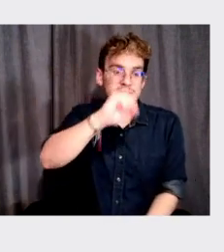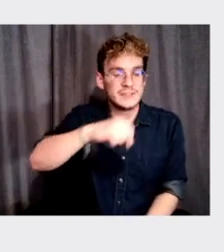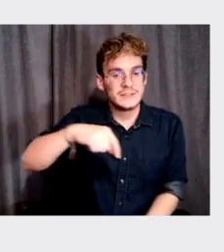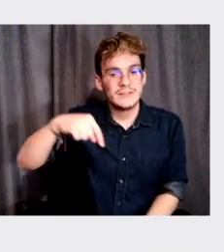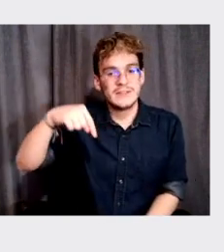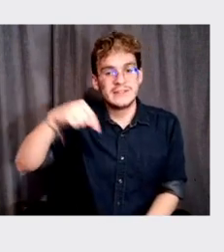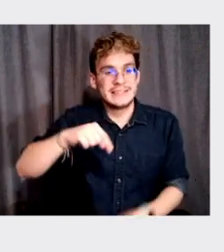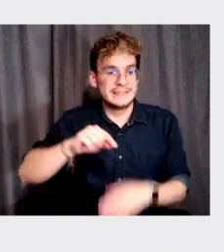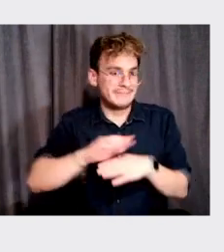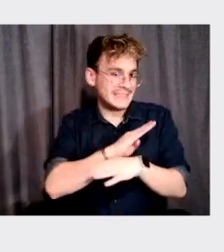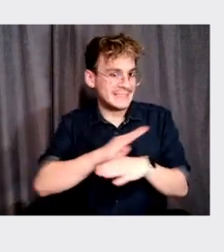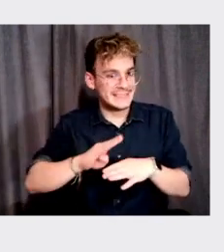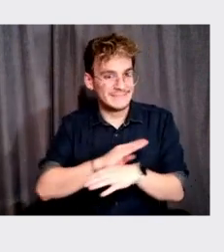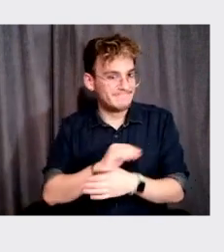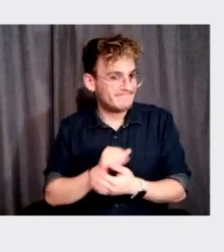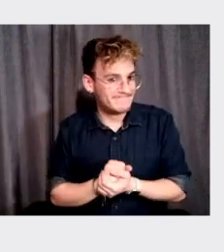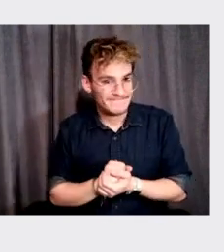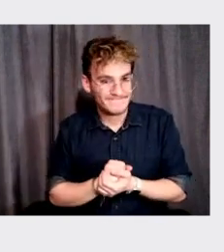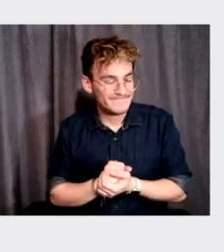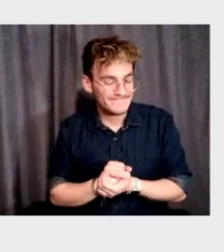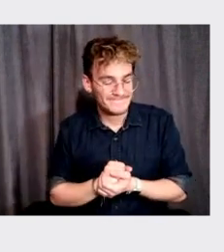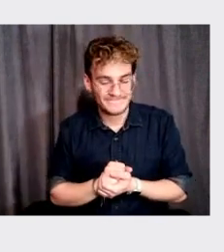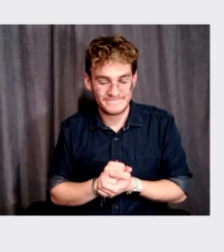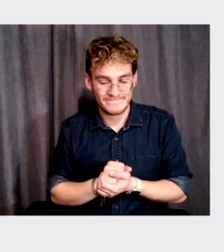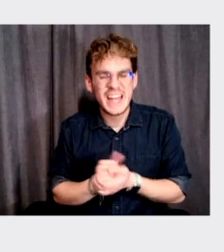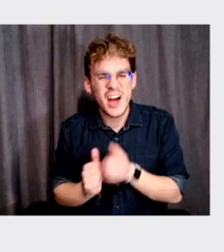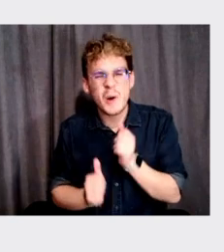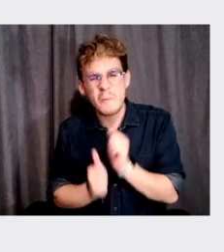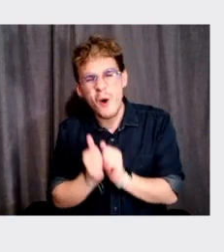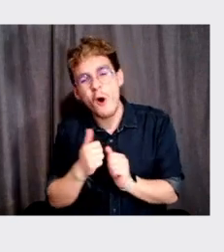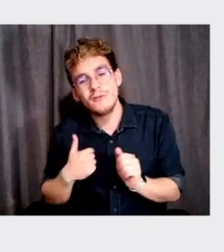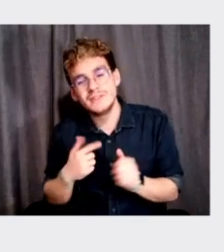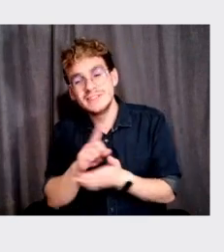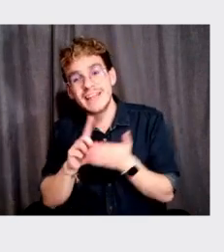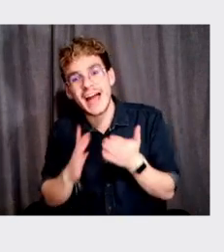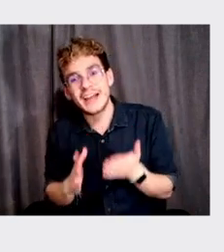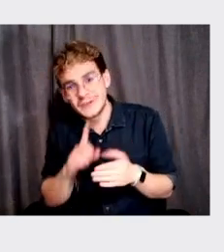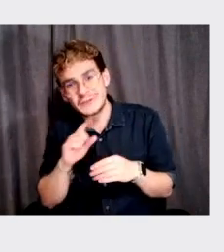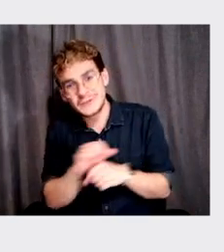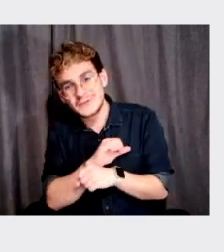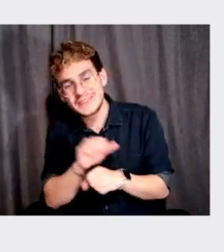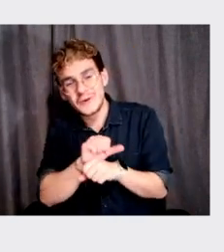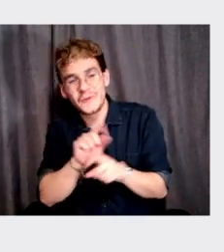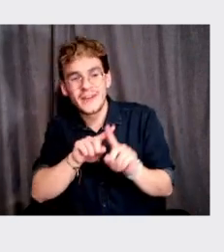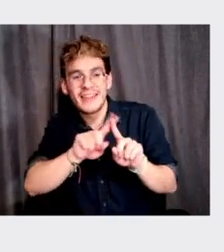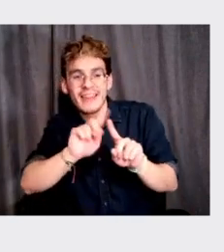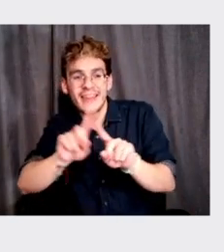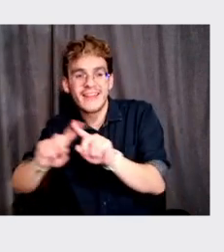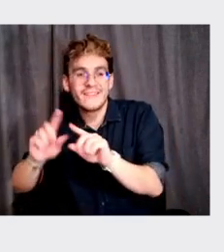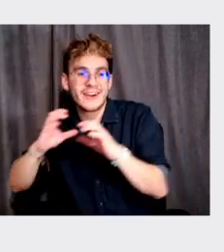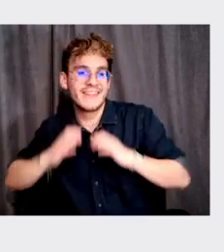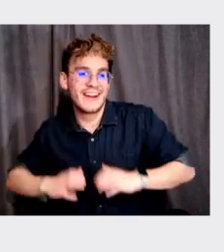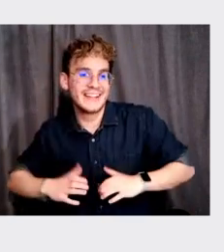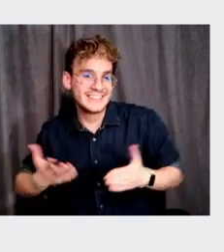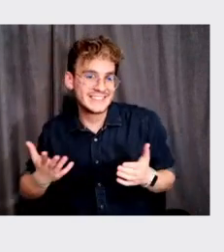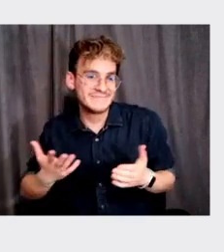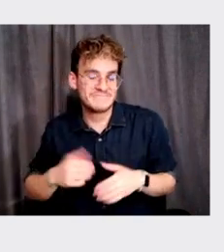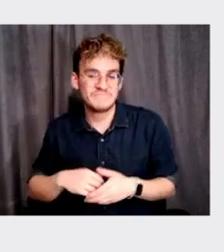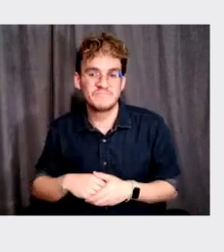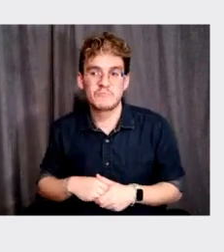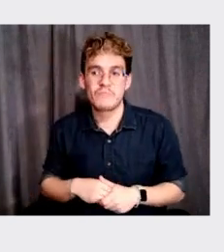in the business I am of, of, uh, and, you know, most of us designers is working with different clients all the time is that, uh,